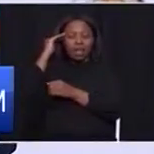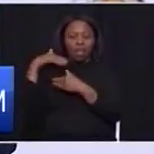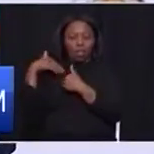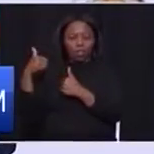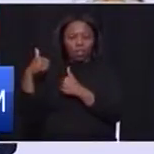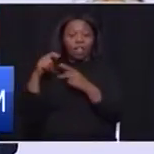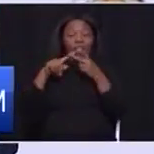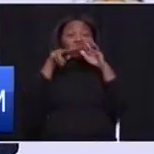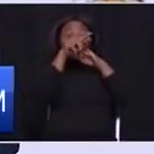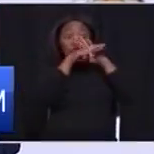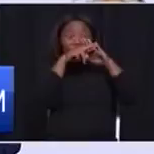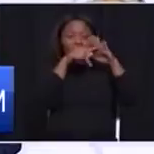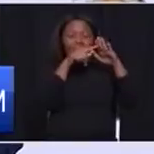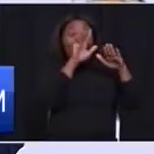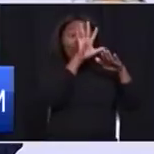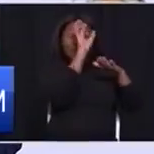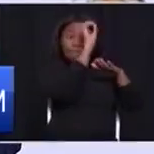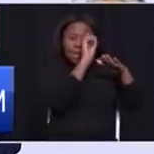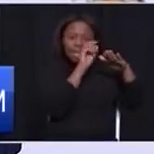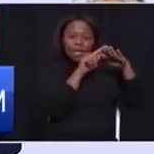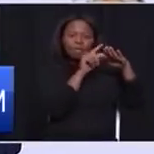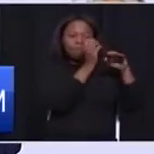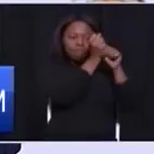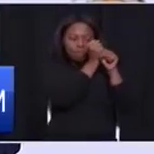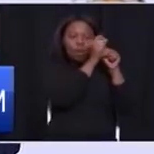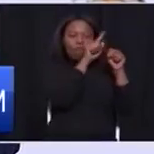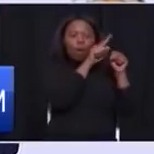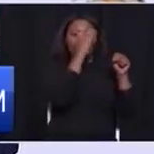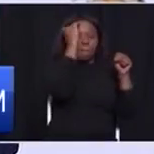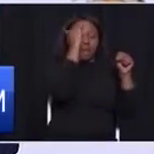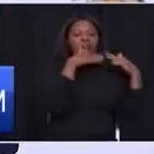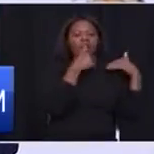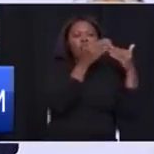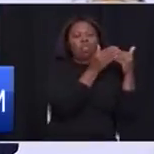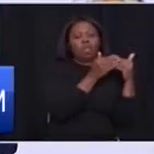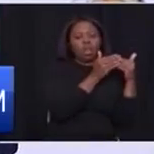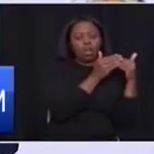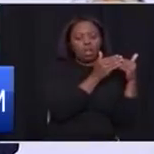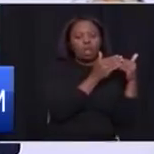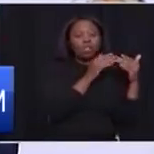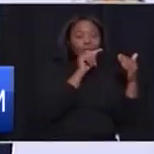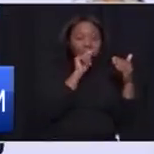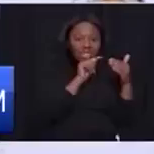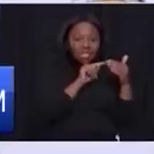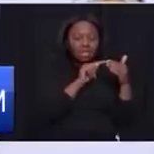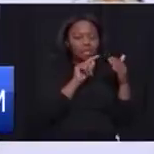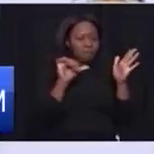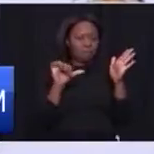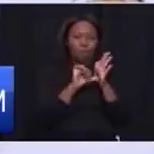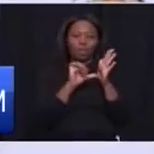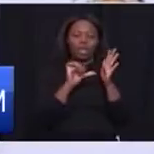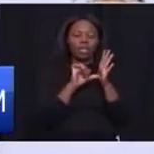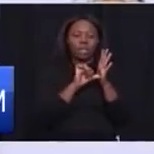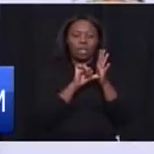hospitals, 5% of the beds will be reserved for mental health care. So that is an important intervention